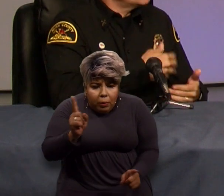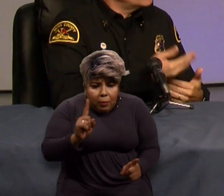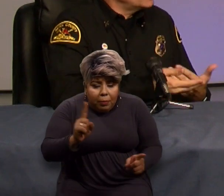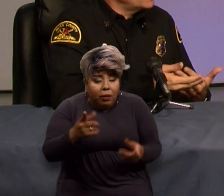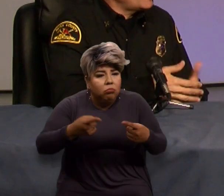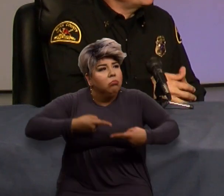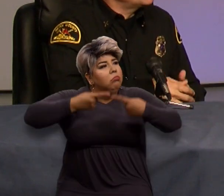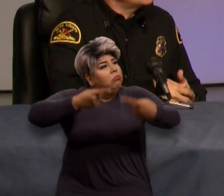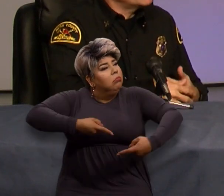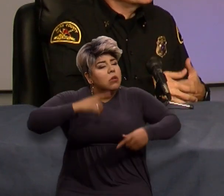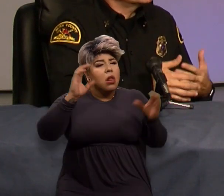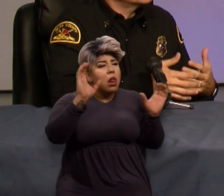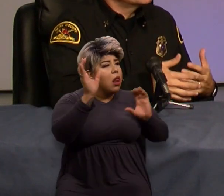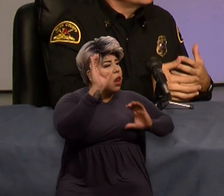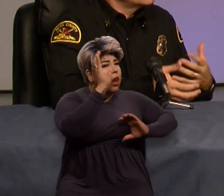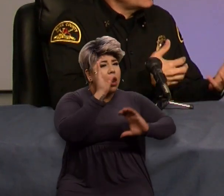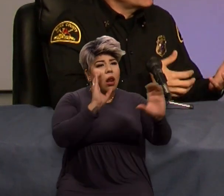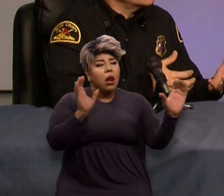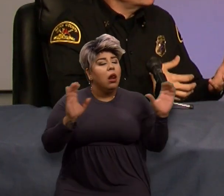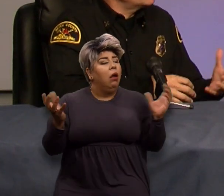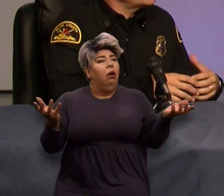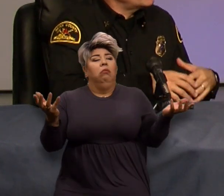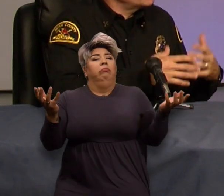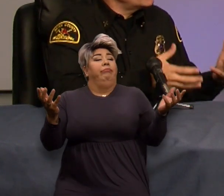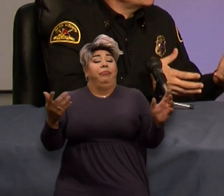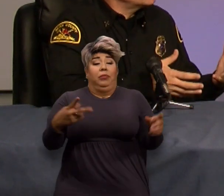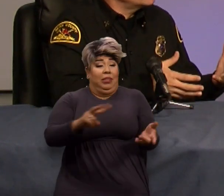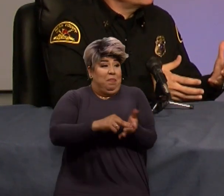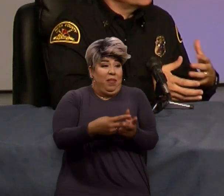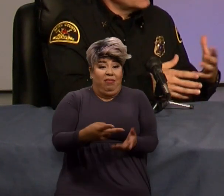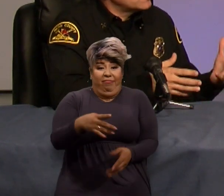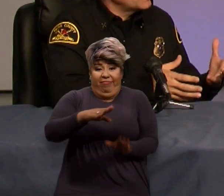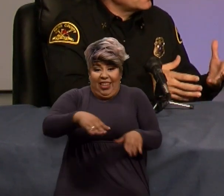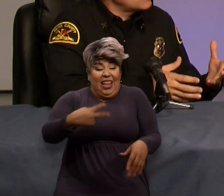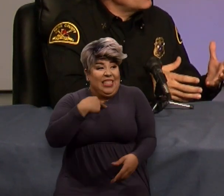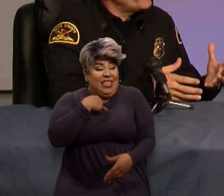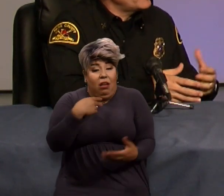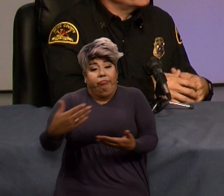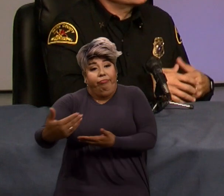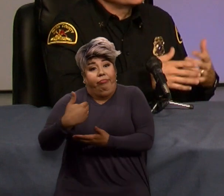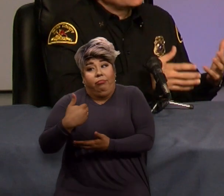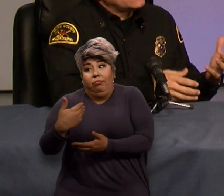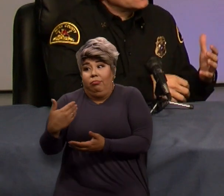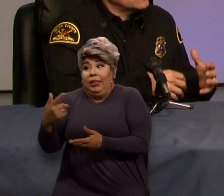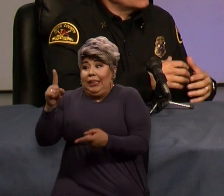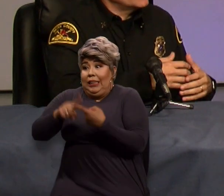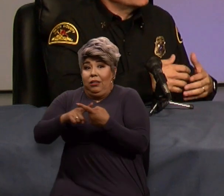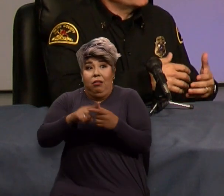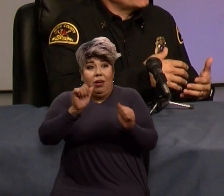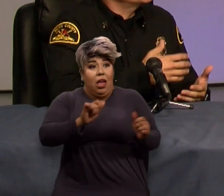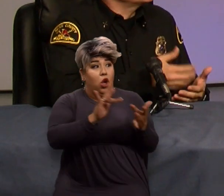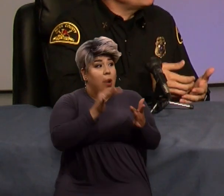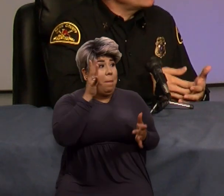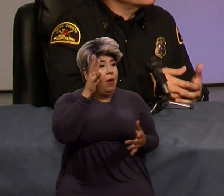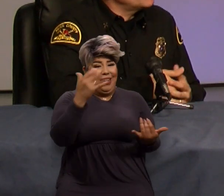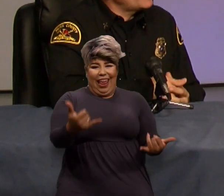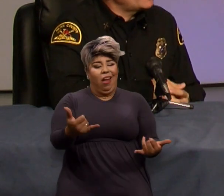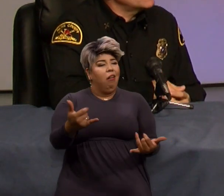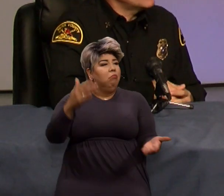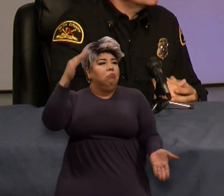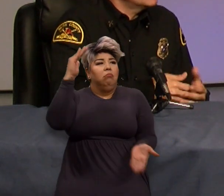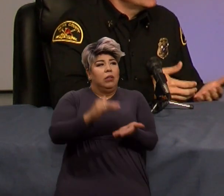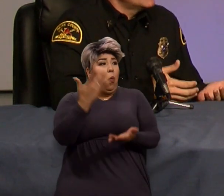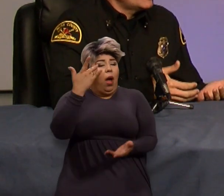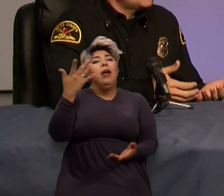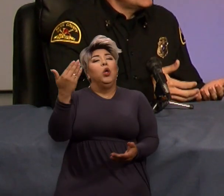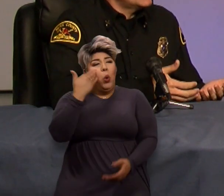law enforcement will then have to be there to take custody of the child initially until they can get a hold of parents. And so this would help alleviate some of